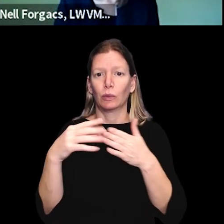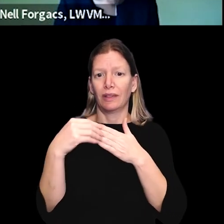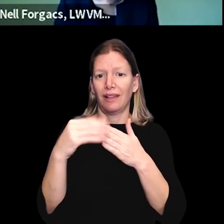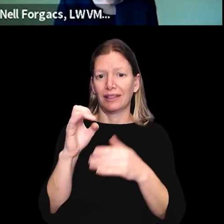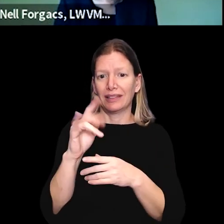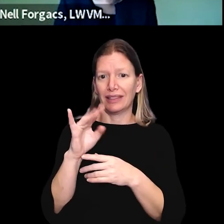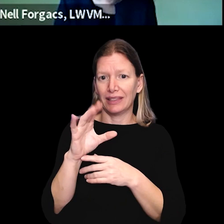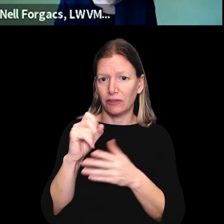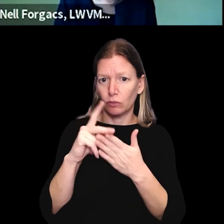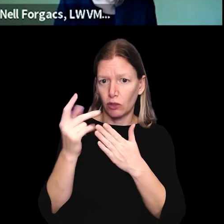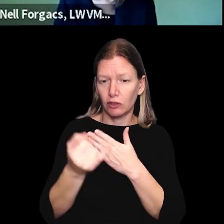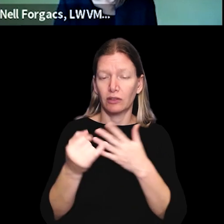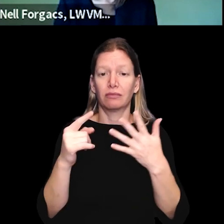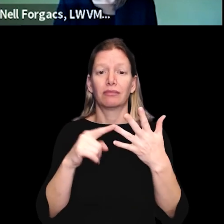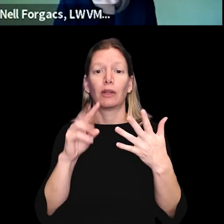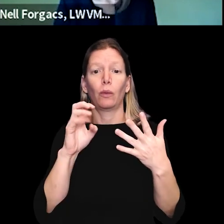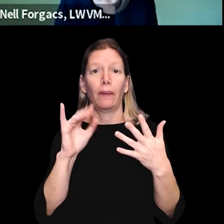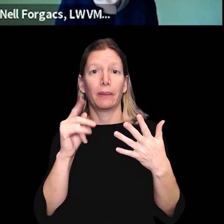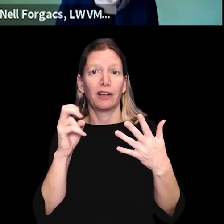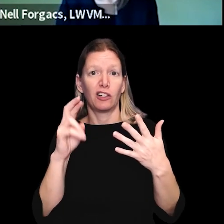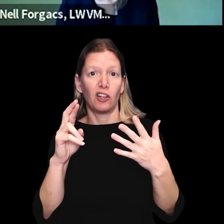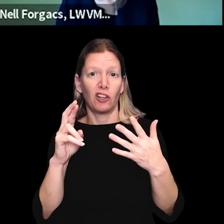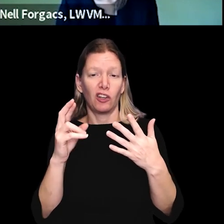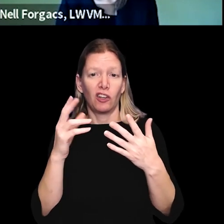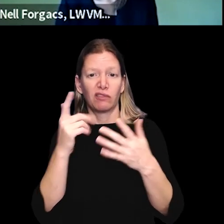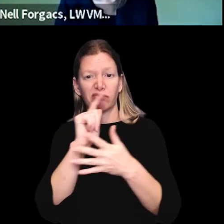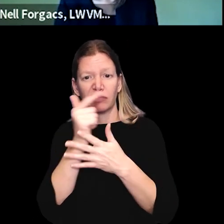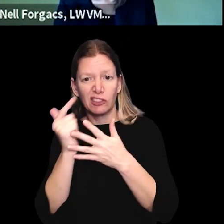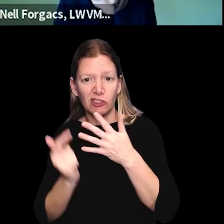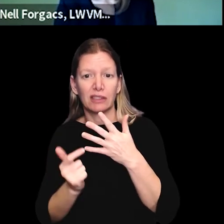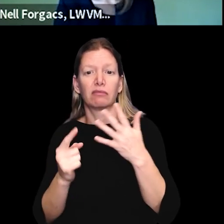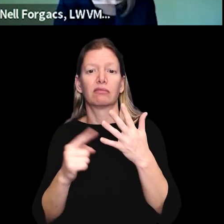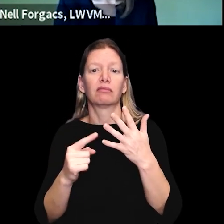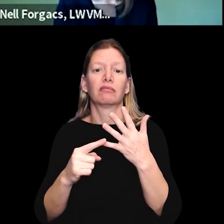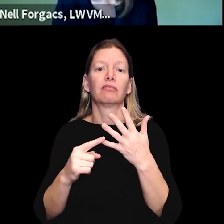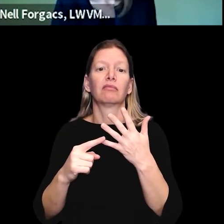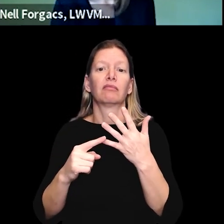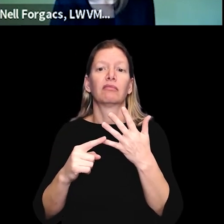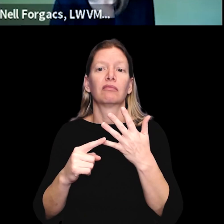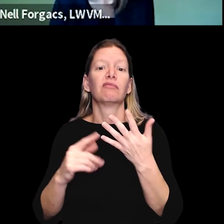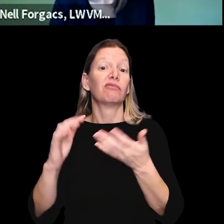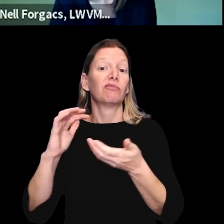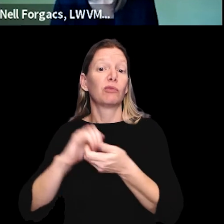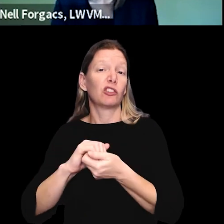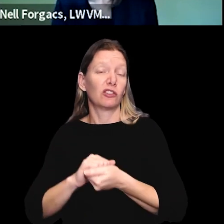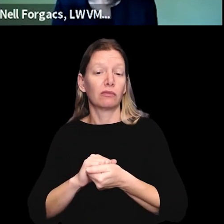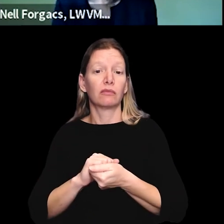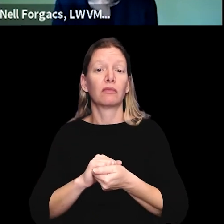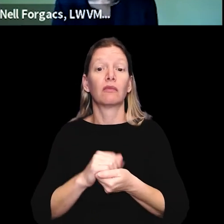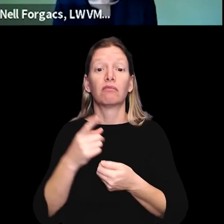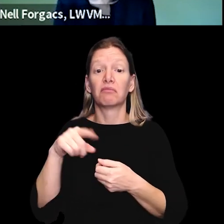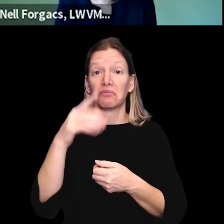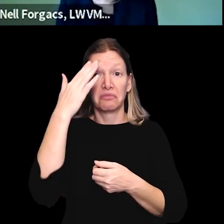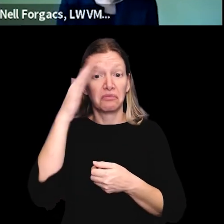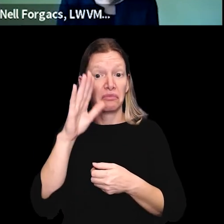celebrating student led civics projects, webinar series and partnerships. So